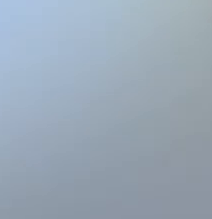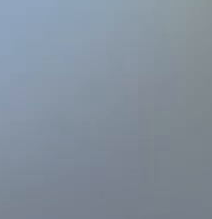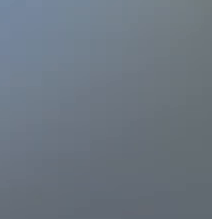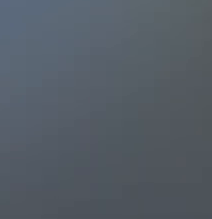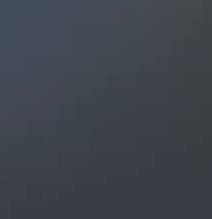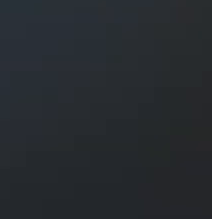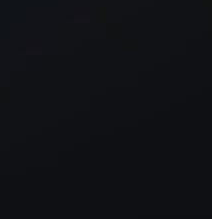you. You